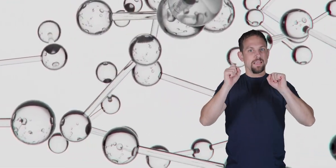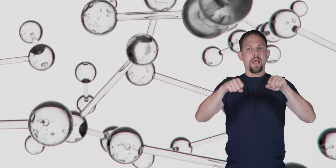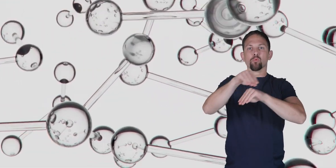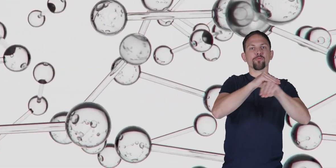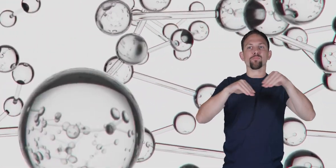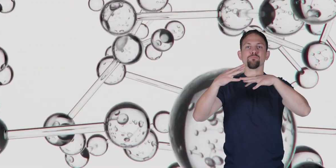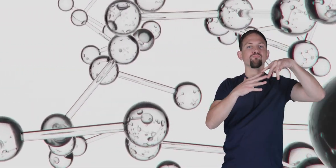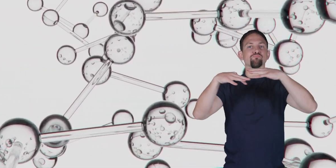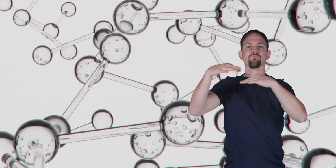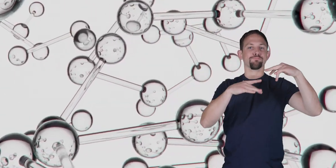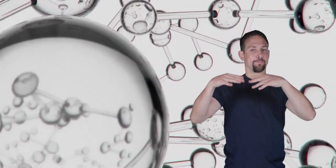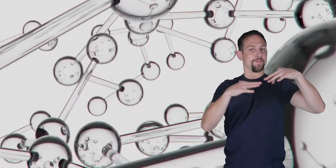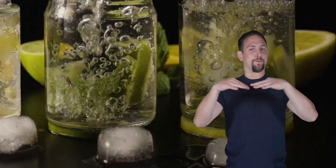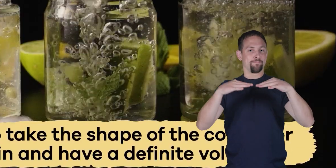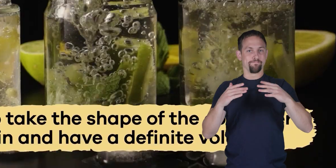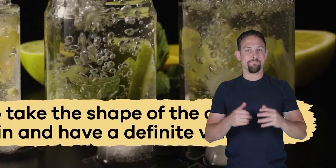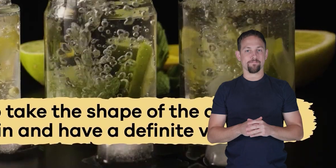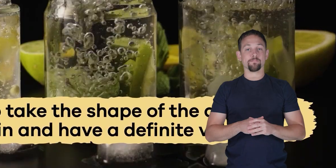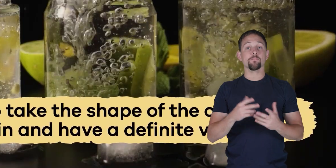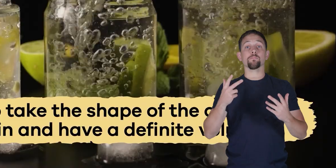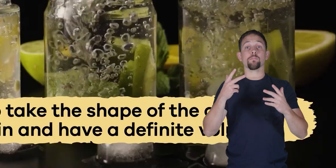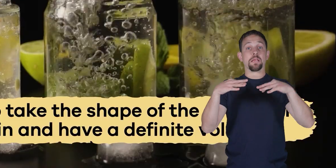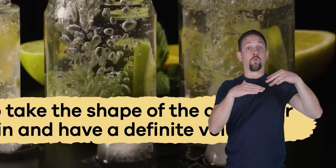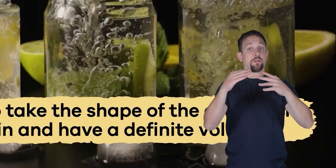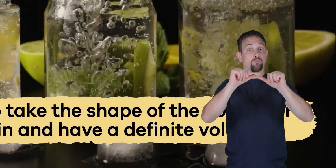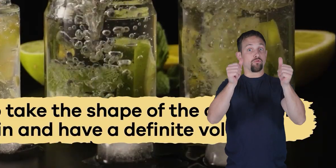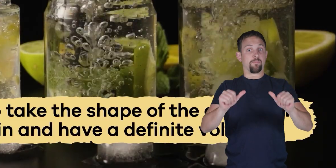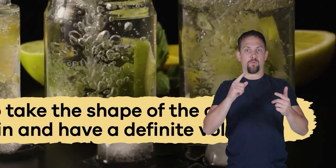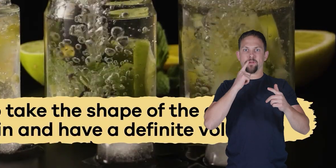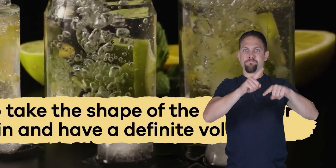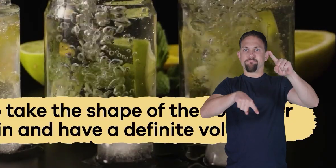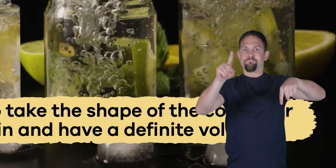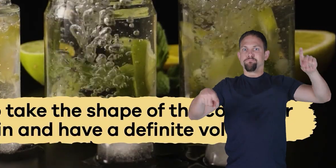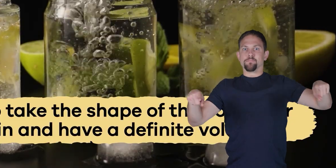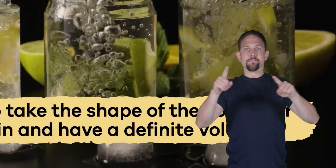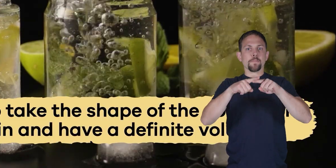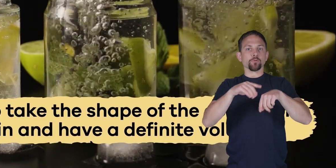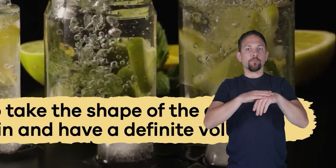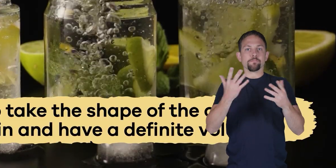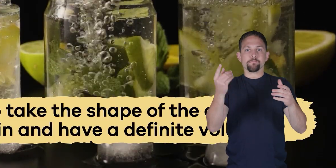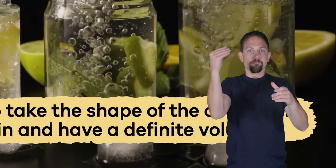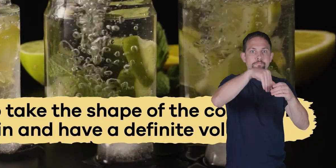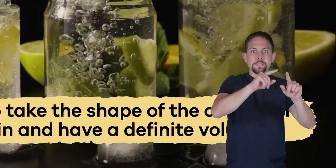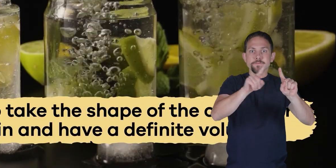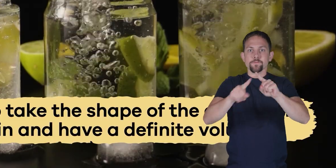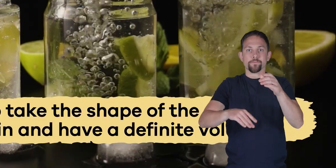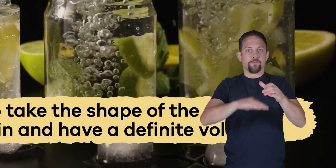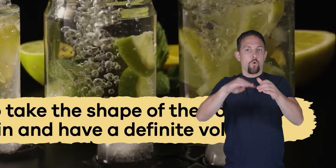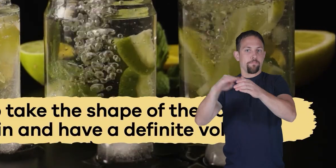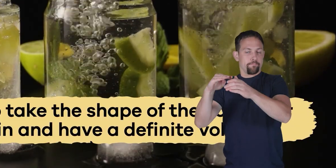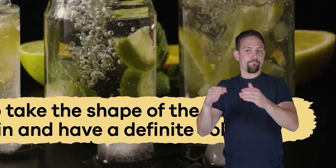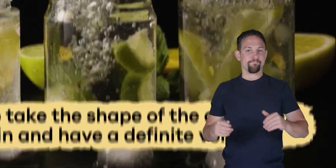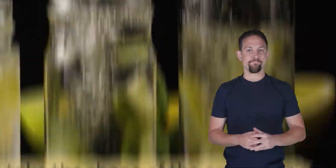free to move over each other liquids also take the shape of the the container they are in and have a